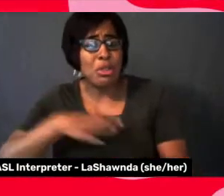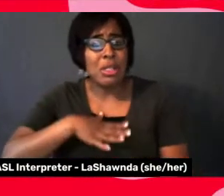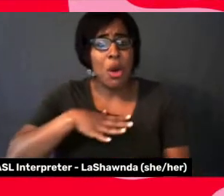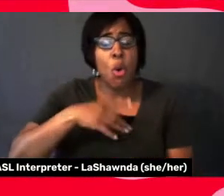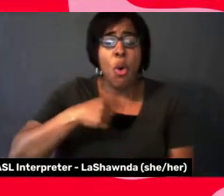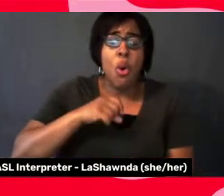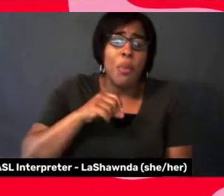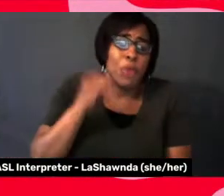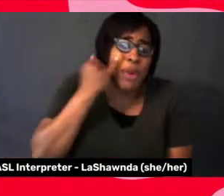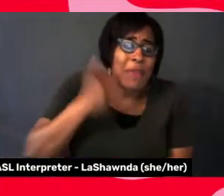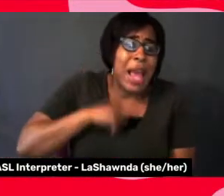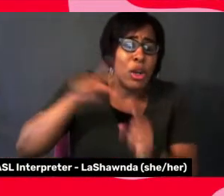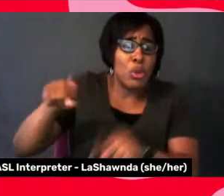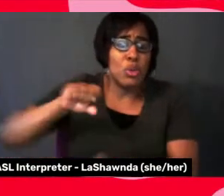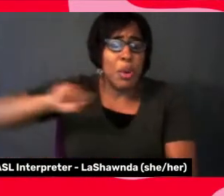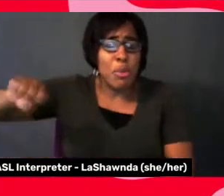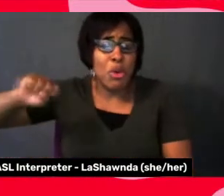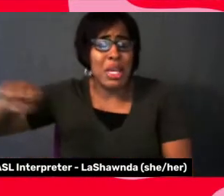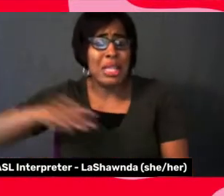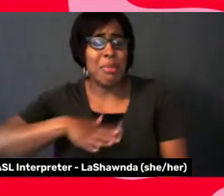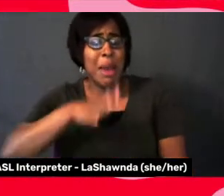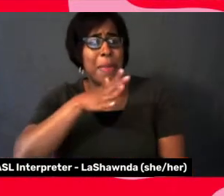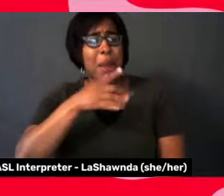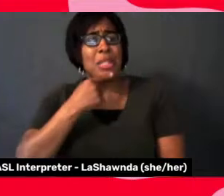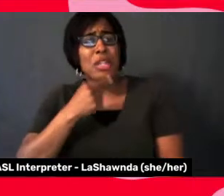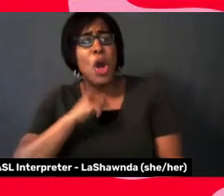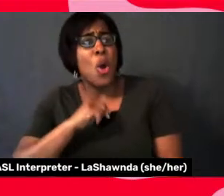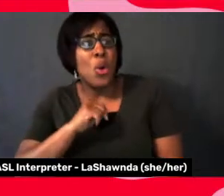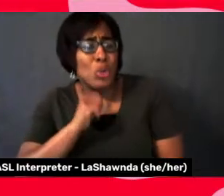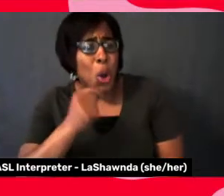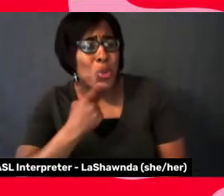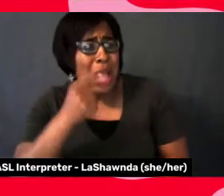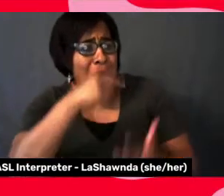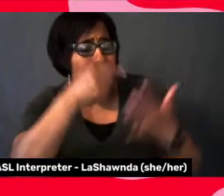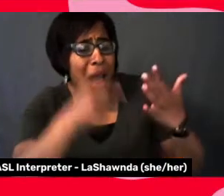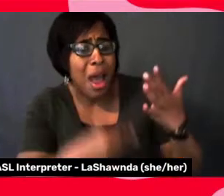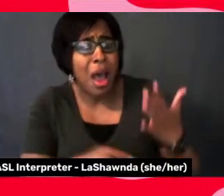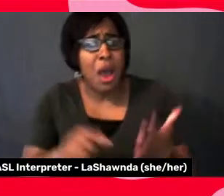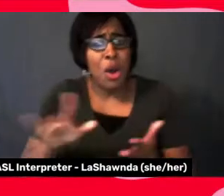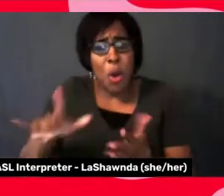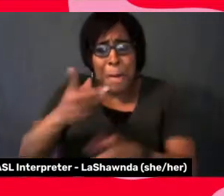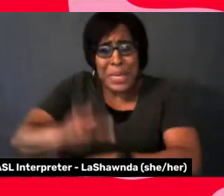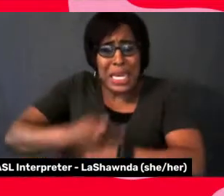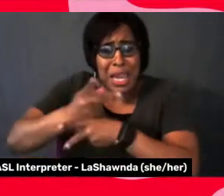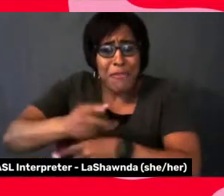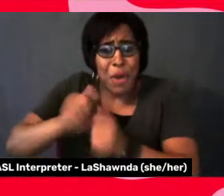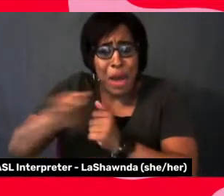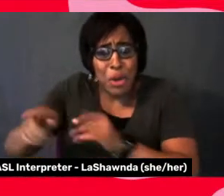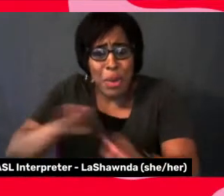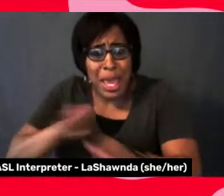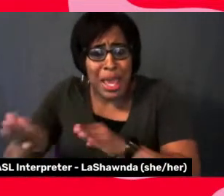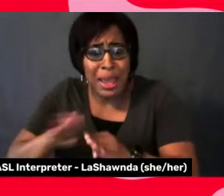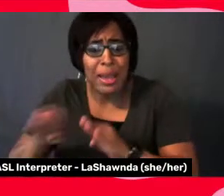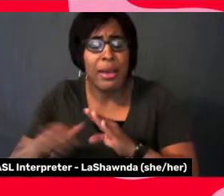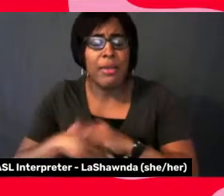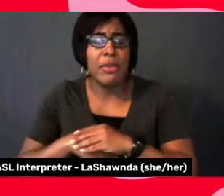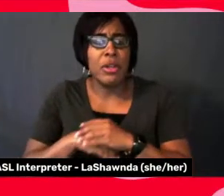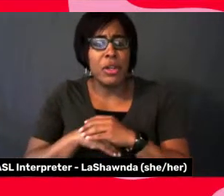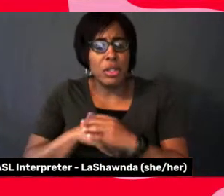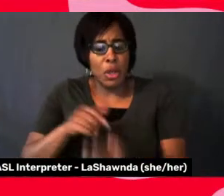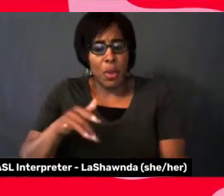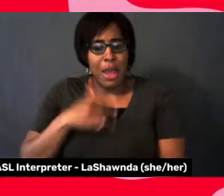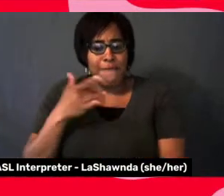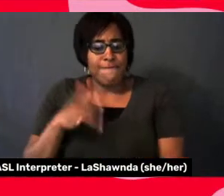don't say these things. Don't be this person or something like that. And I feel like what all of these women did in the film,